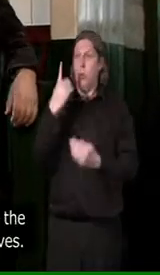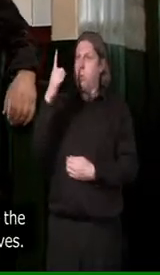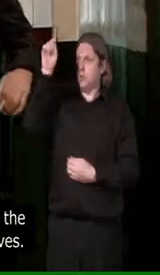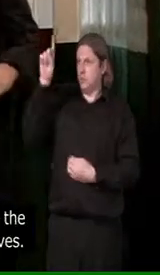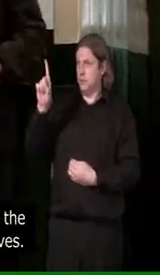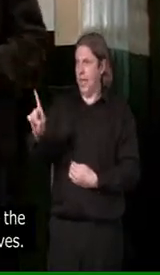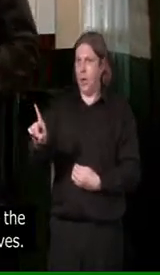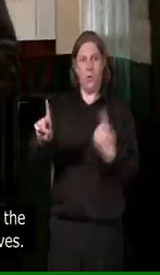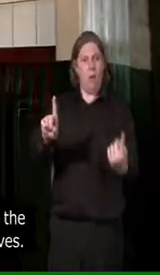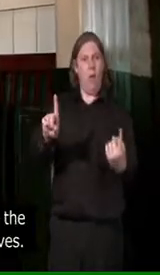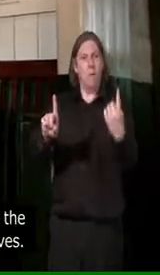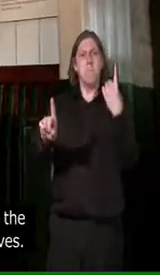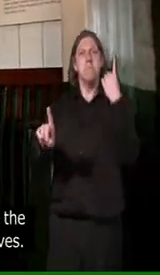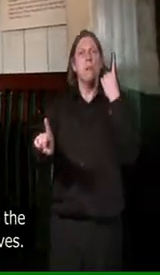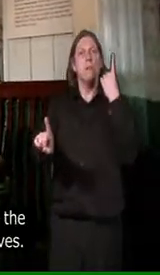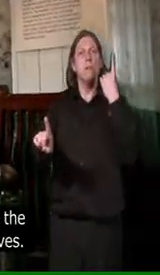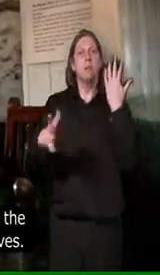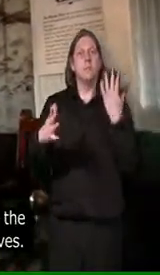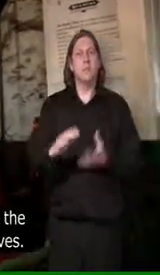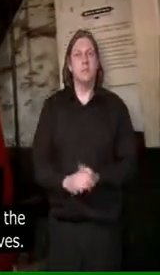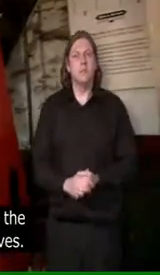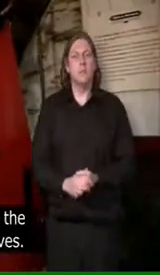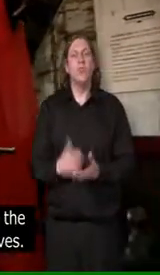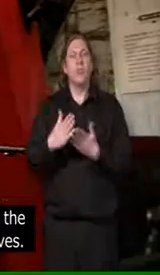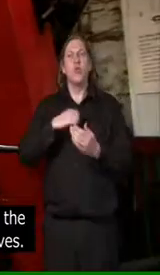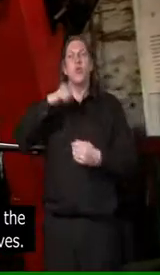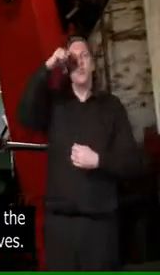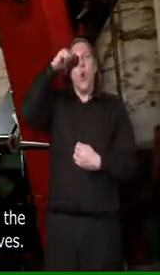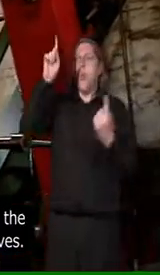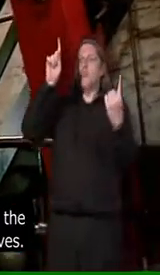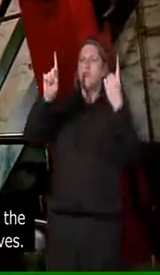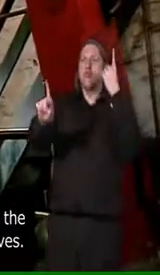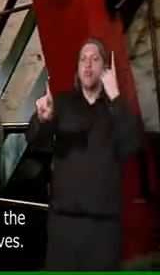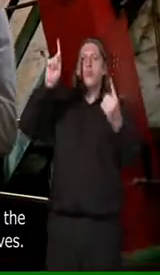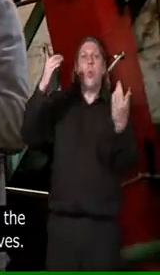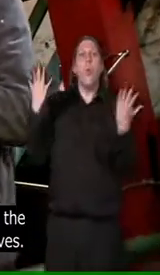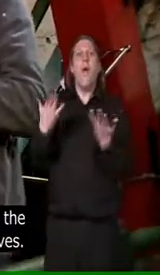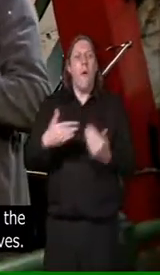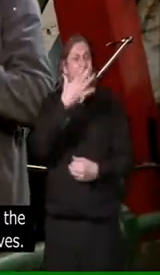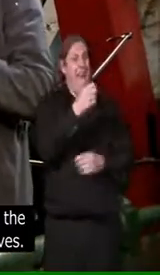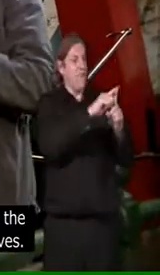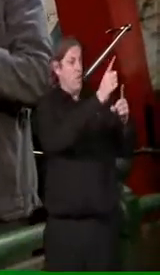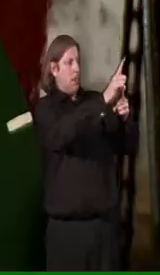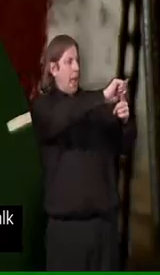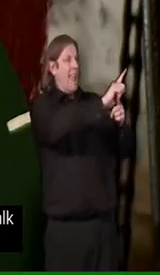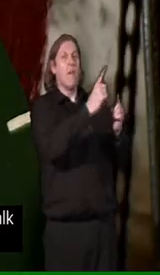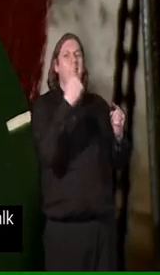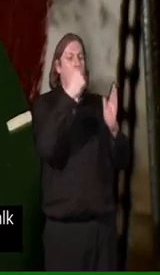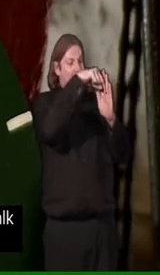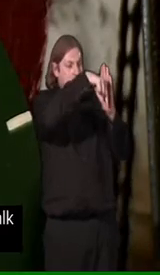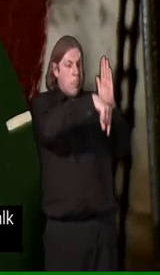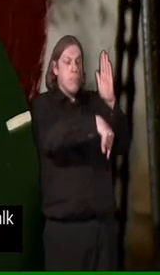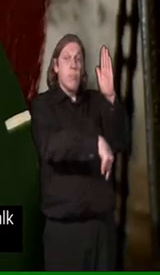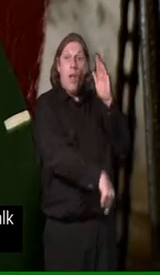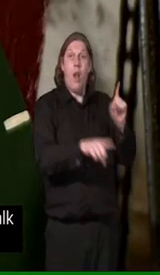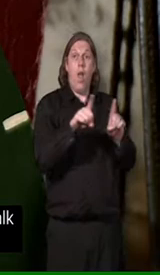Now to know where the cages are, the winder man has the depth gauge. As the engine moves, the pointer moves, the pointer tells you